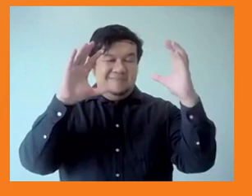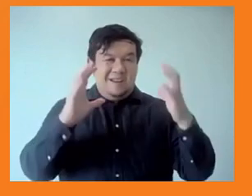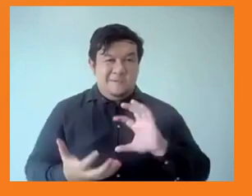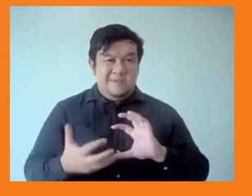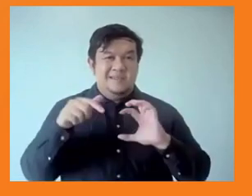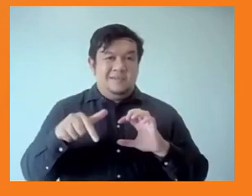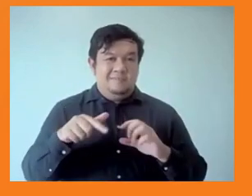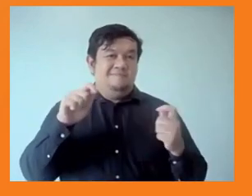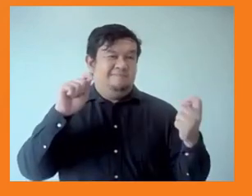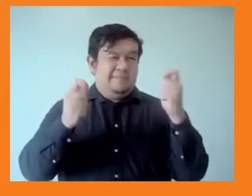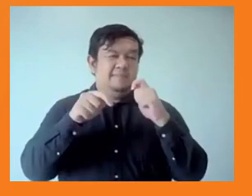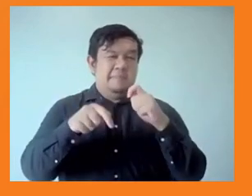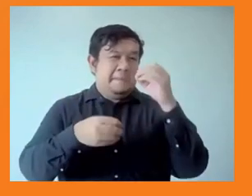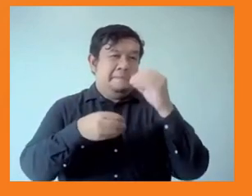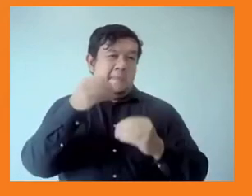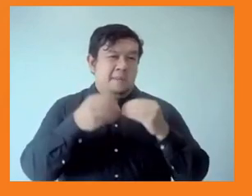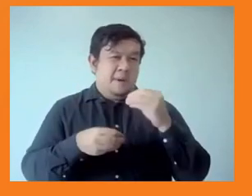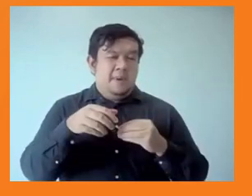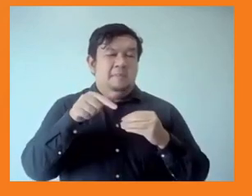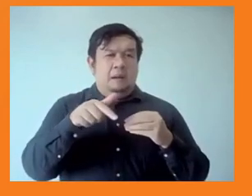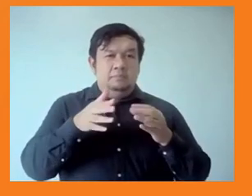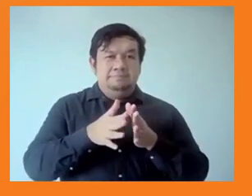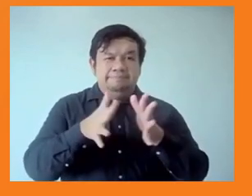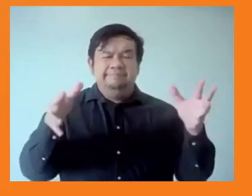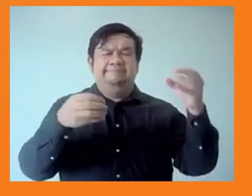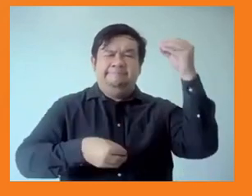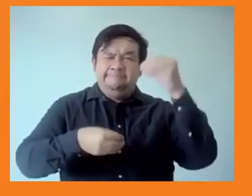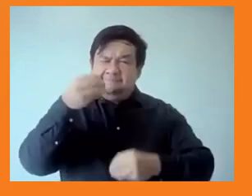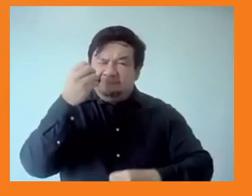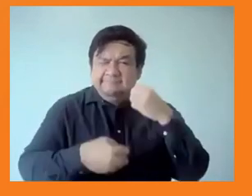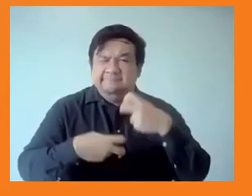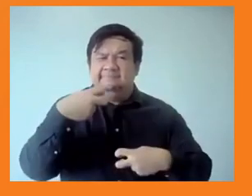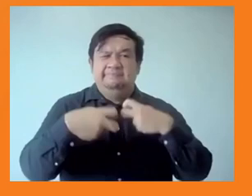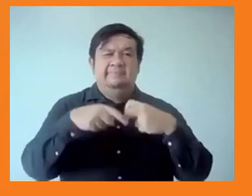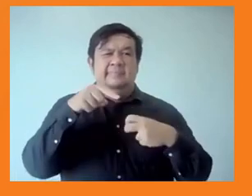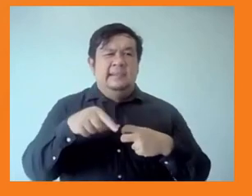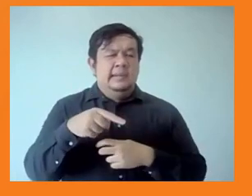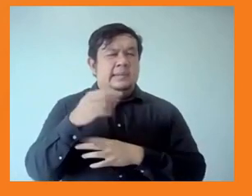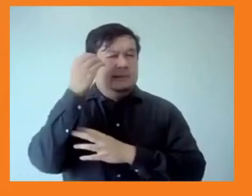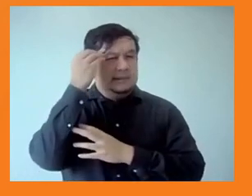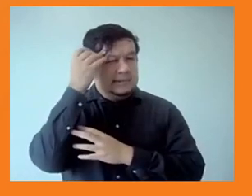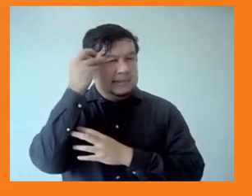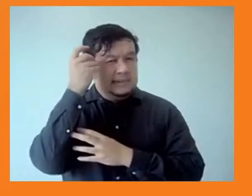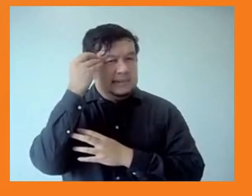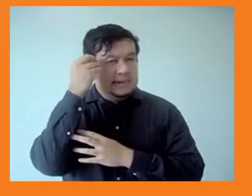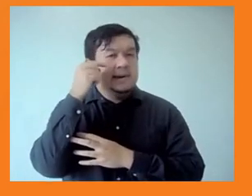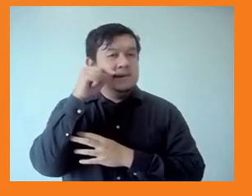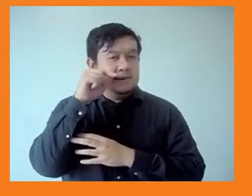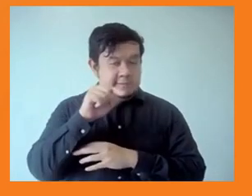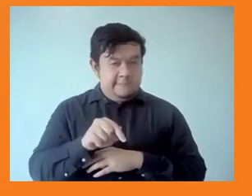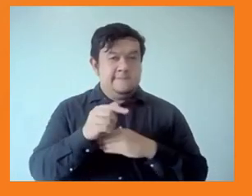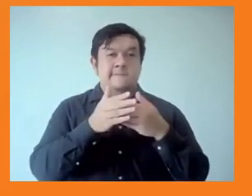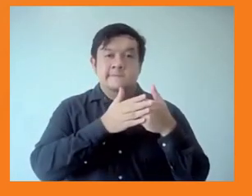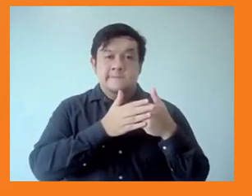have widened. And it's important to internalize this rethinking about moving beyond GDP and looking at alternative